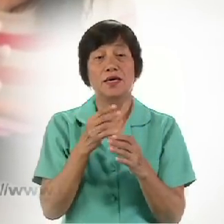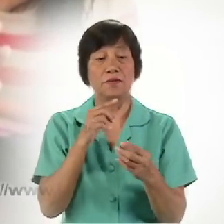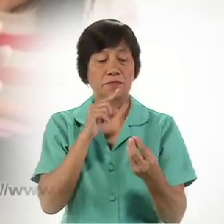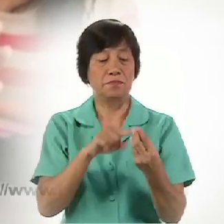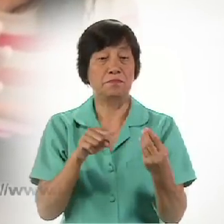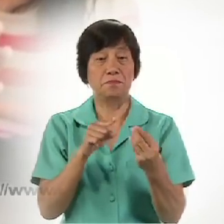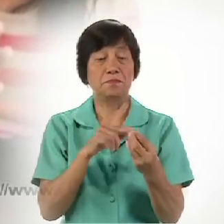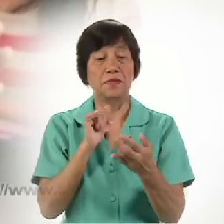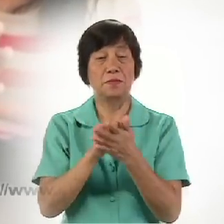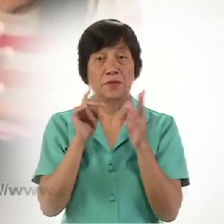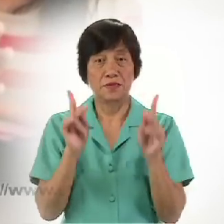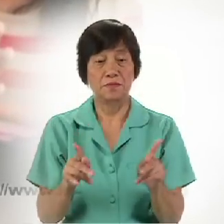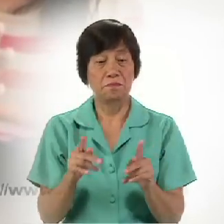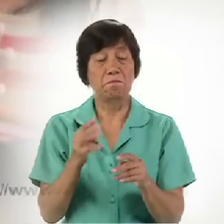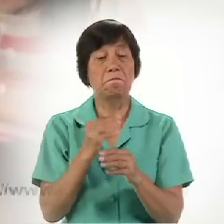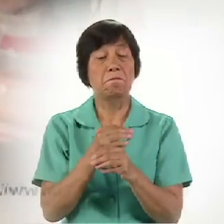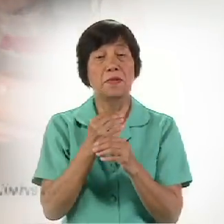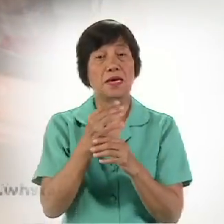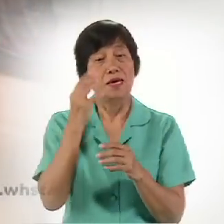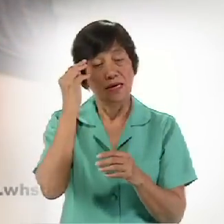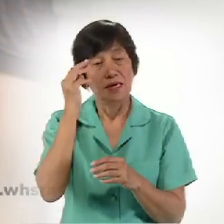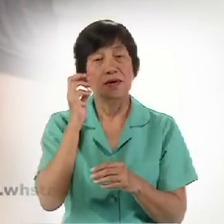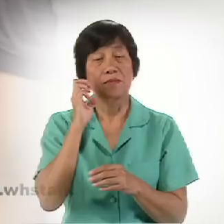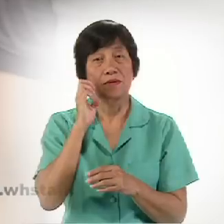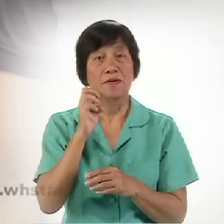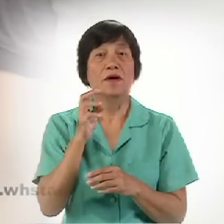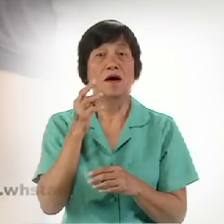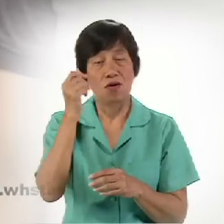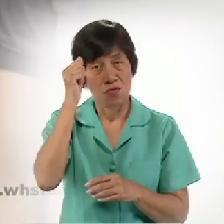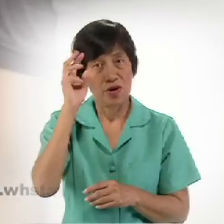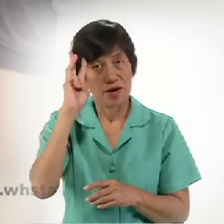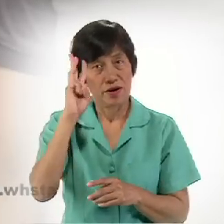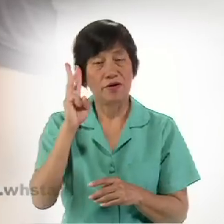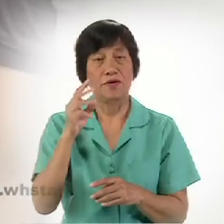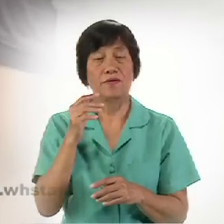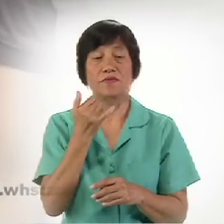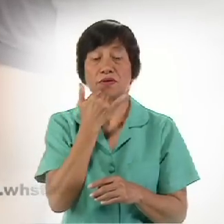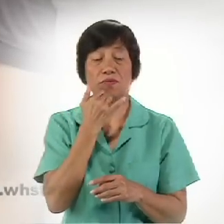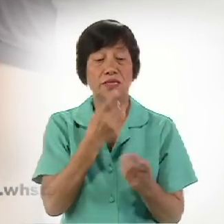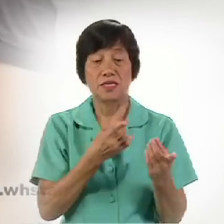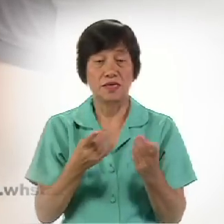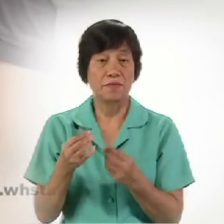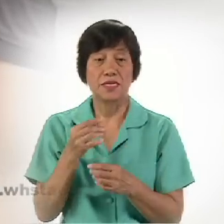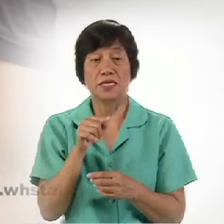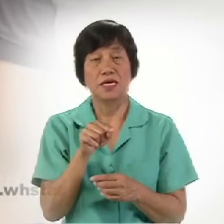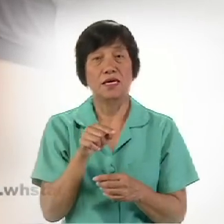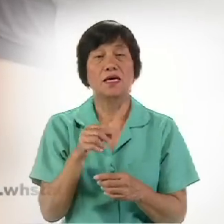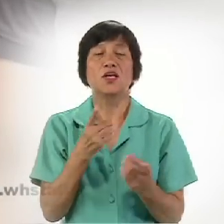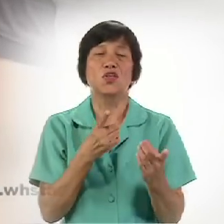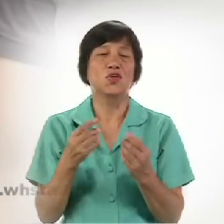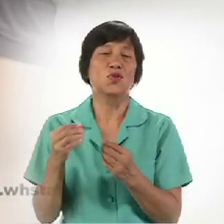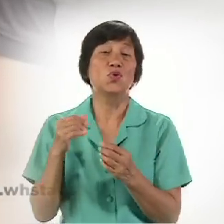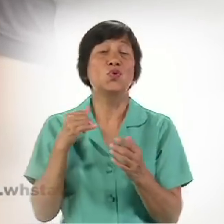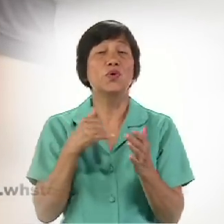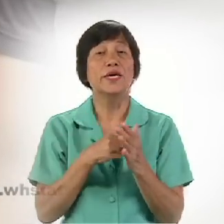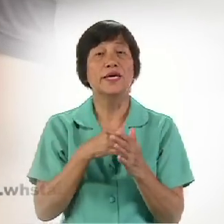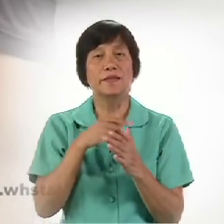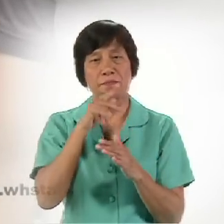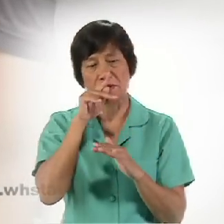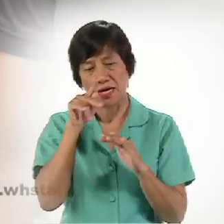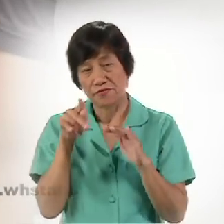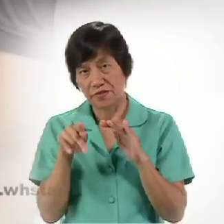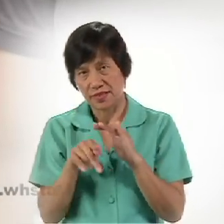person aware Of something wrong That he or she Had done Do it Privately Just